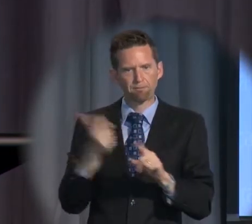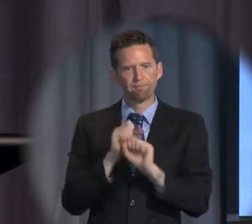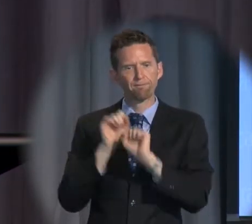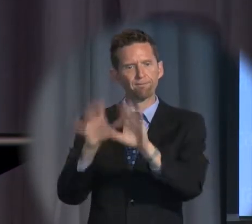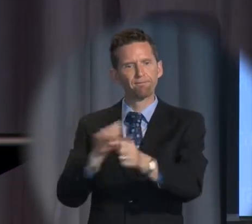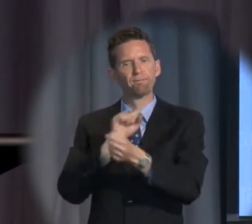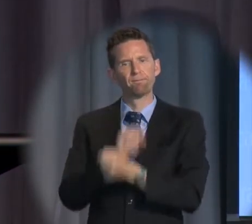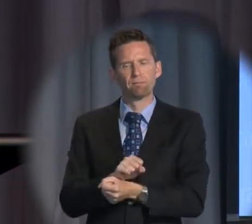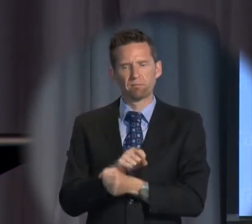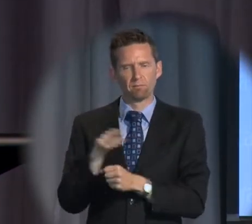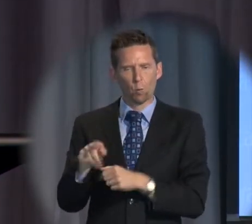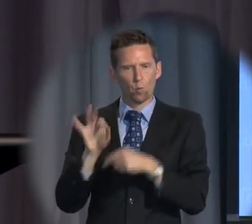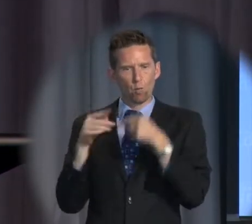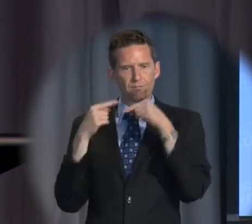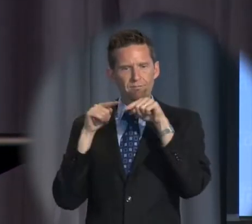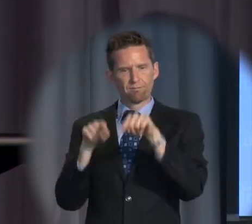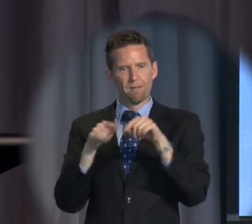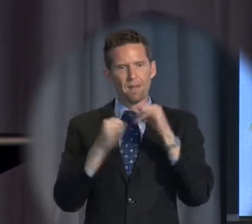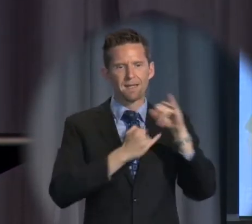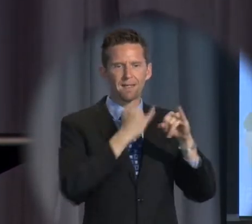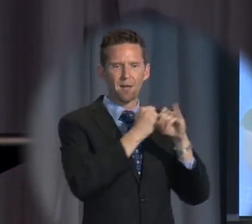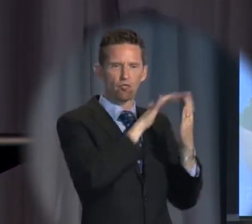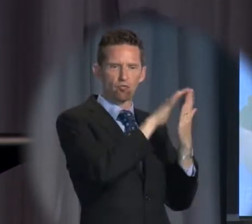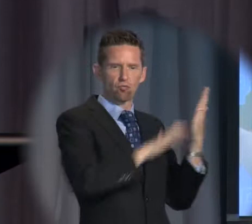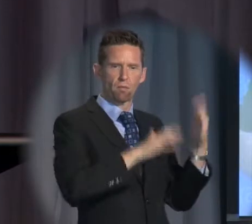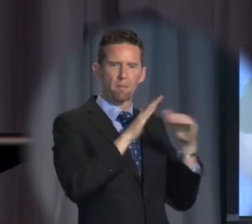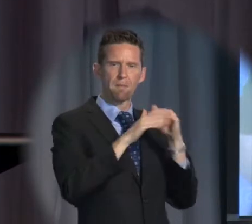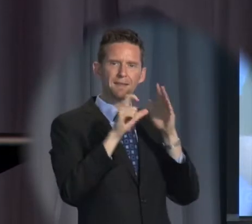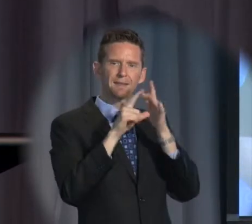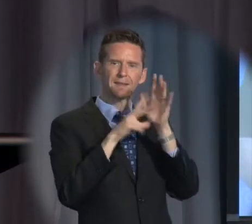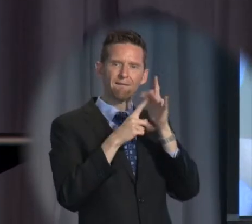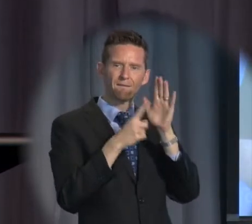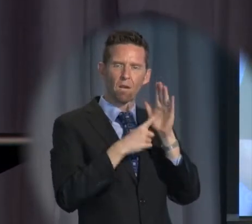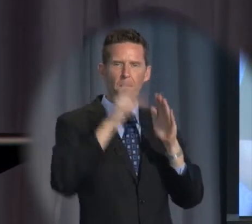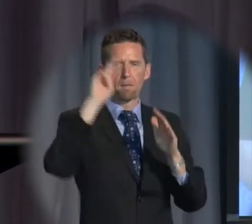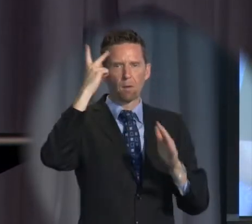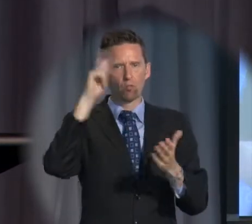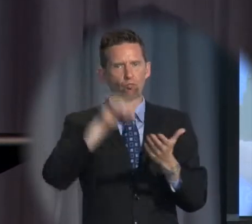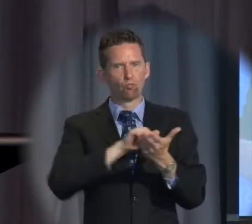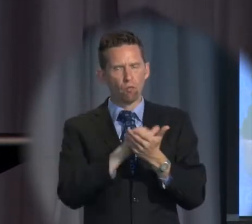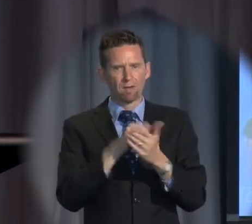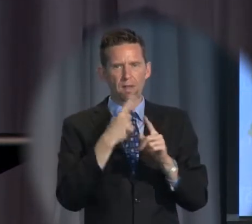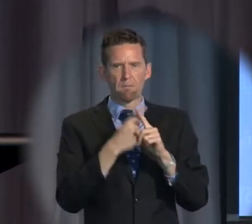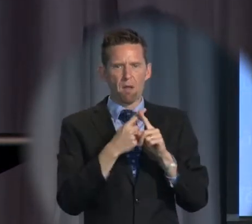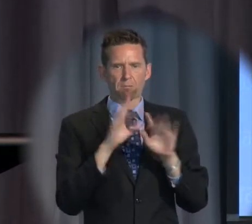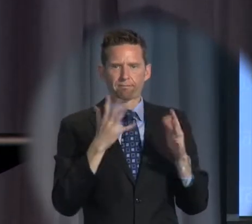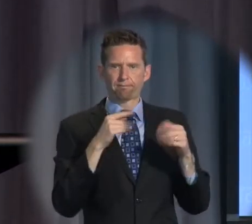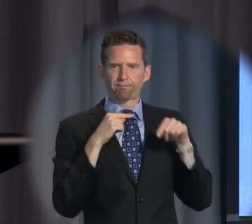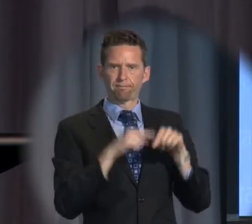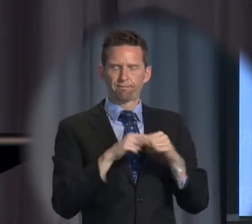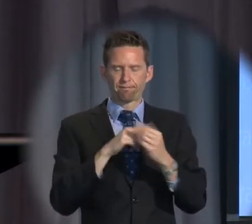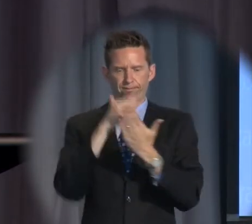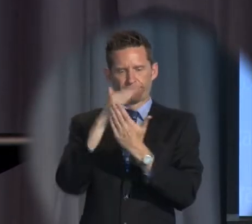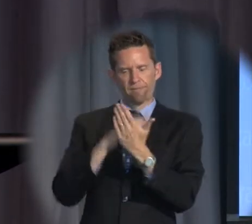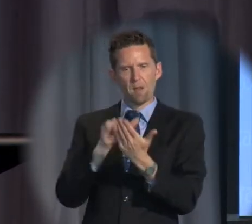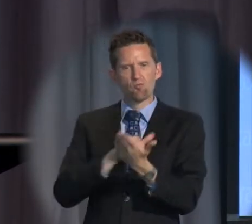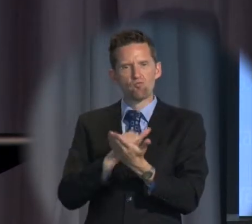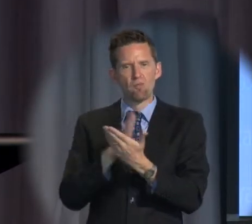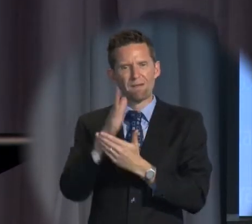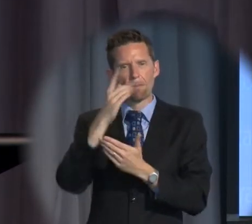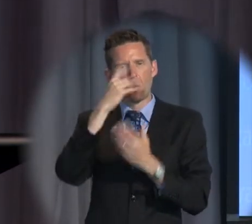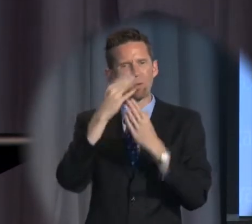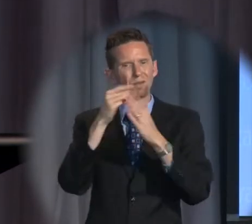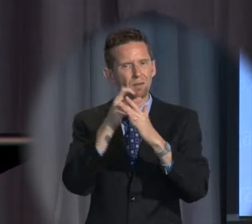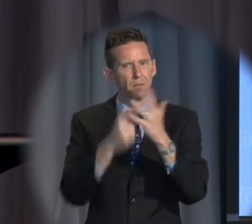inconsistent with the International Covenant on Civil and Political Rights and the Convention on the Rights of Those with Disabilities. Sadly,